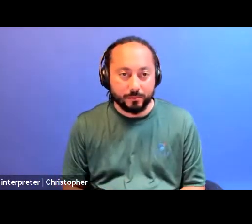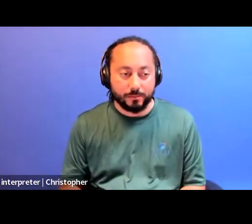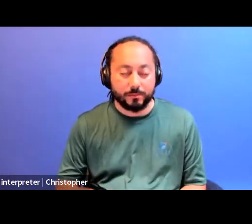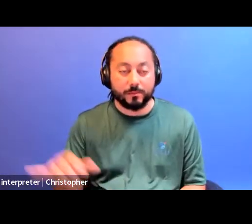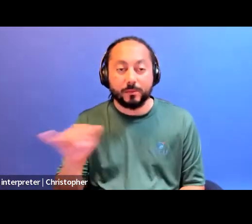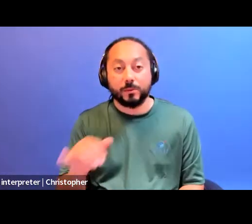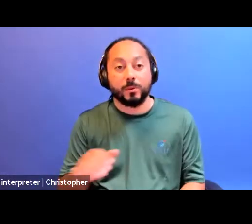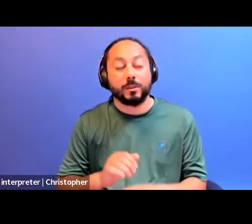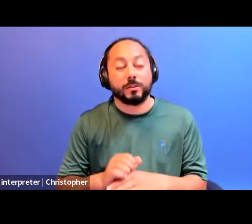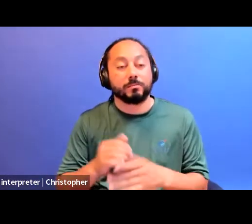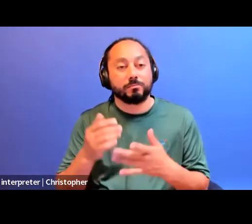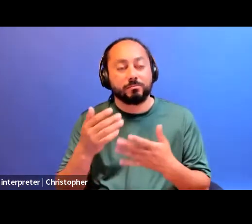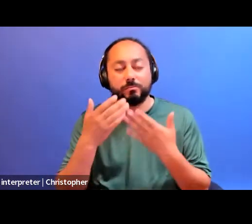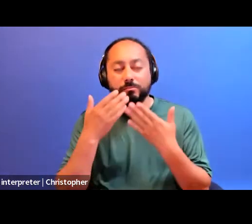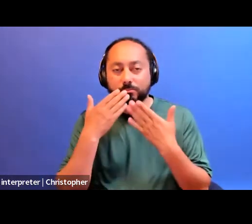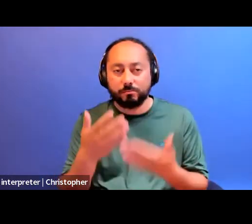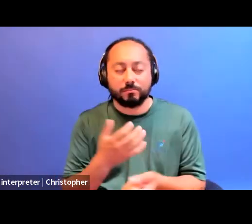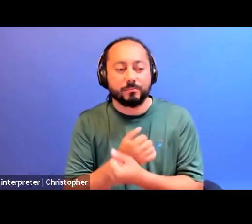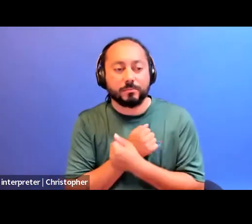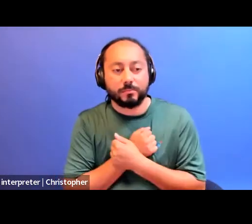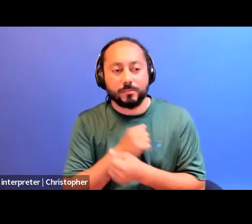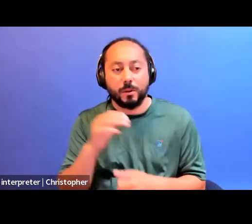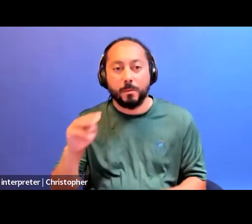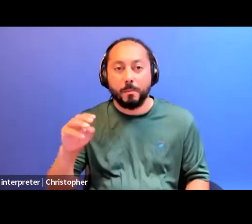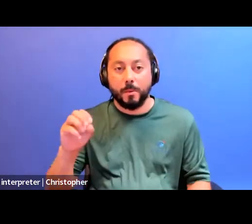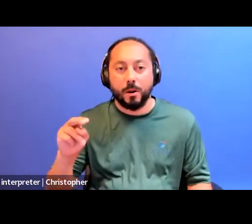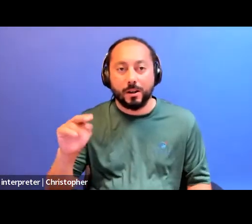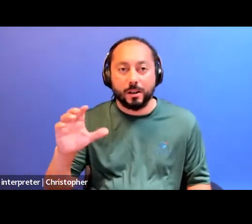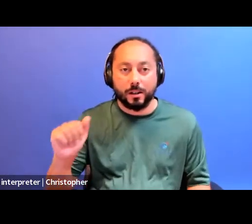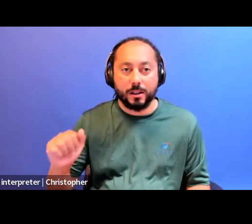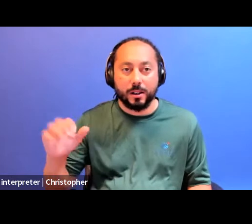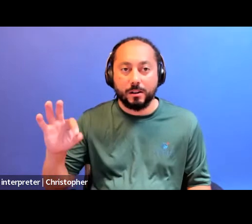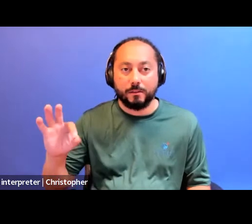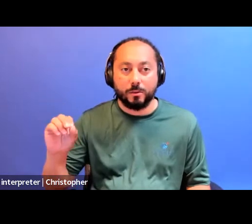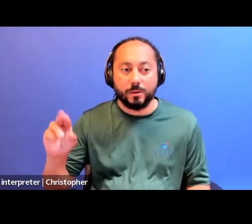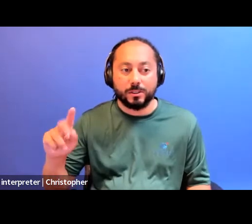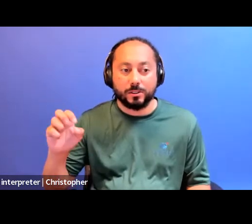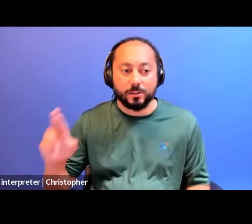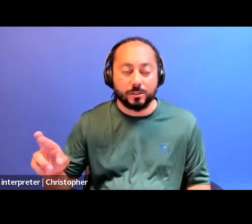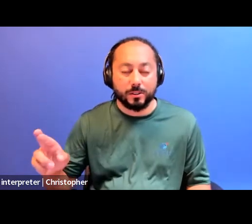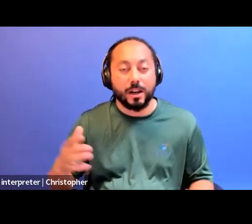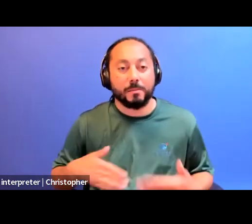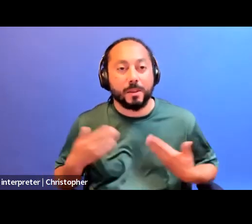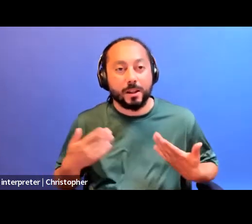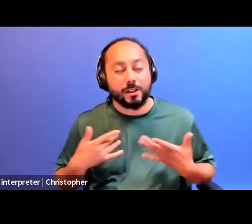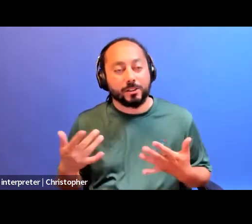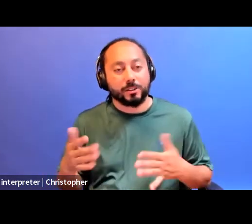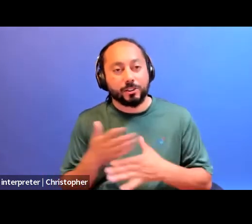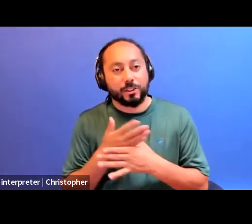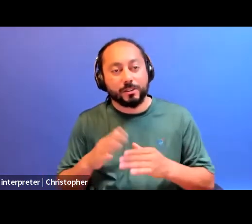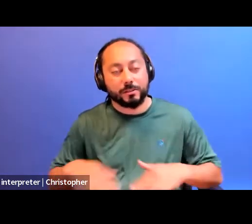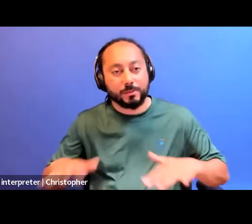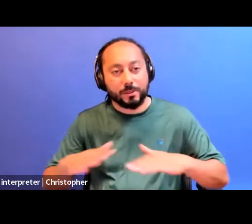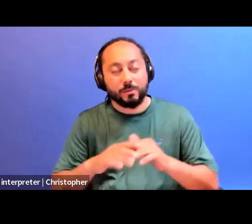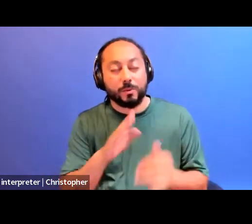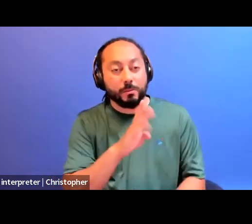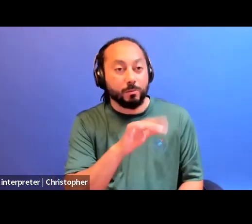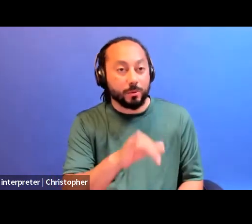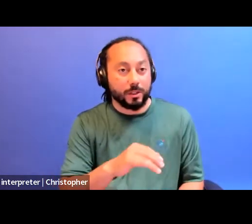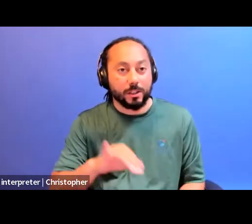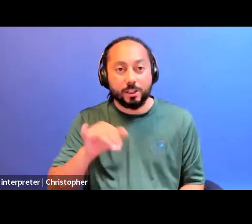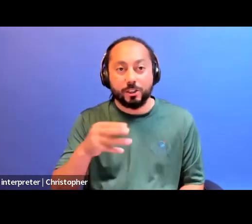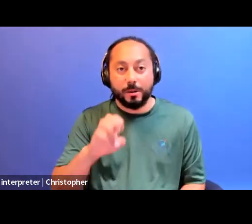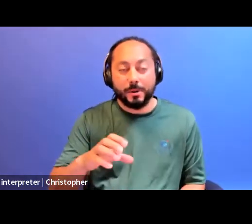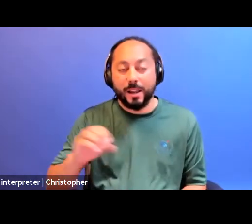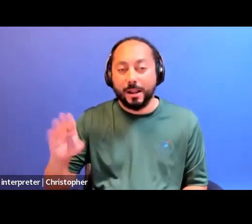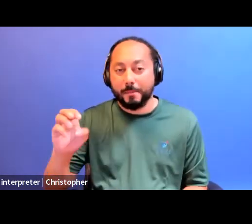love and support to Monica Forrester. And I'm also just really glad to be sharing the space with Brianna, Jamie, and Beverly,